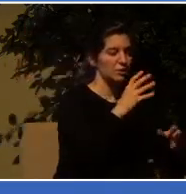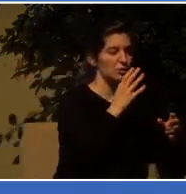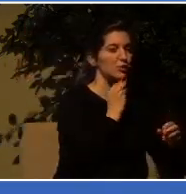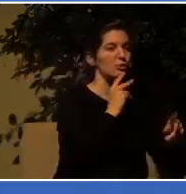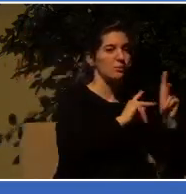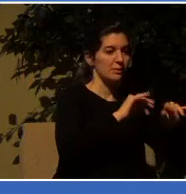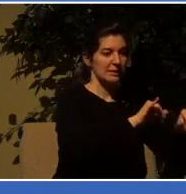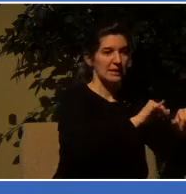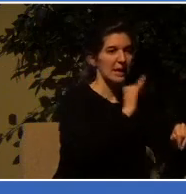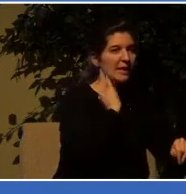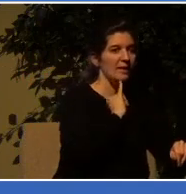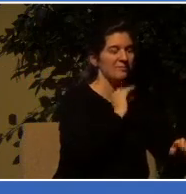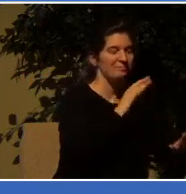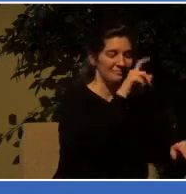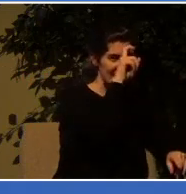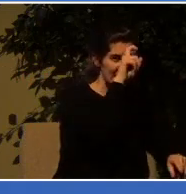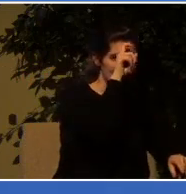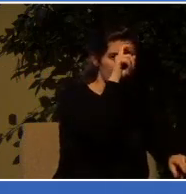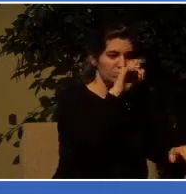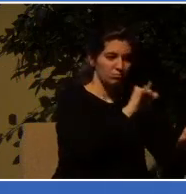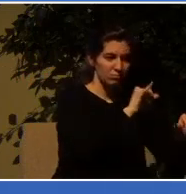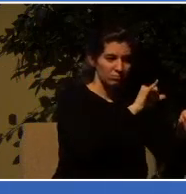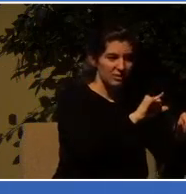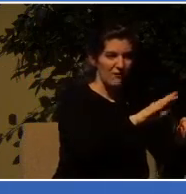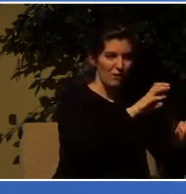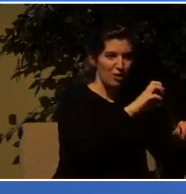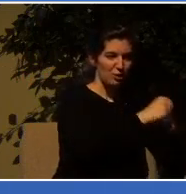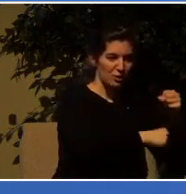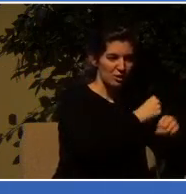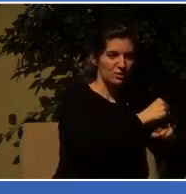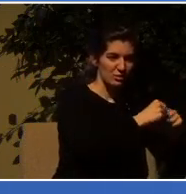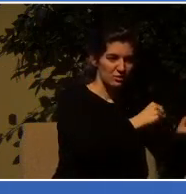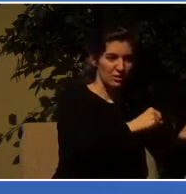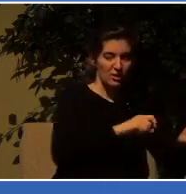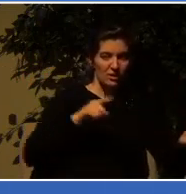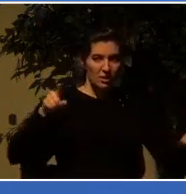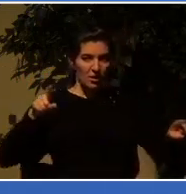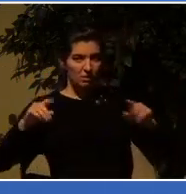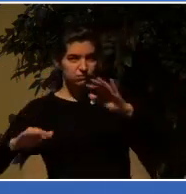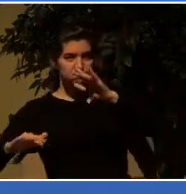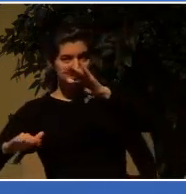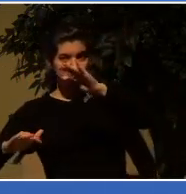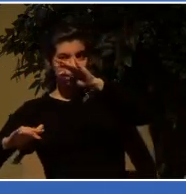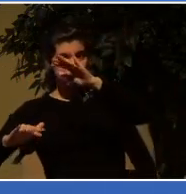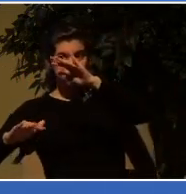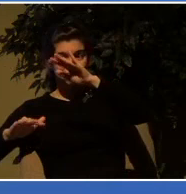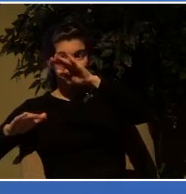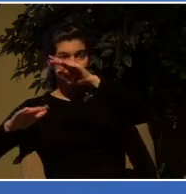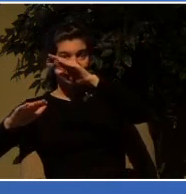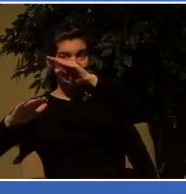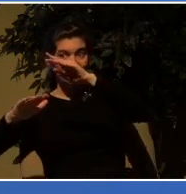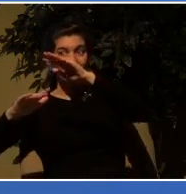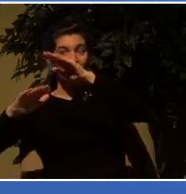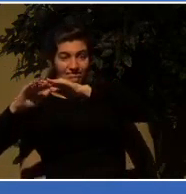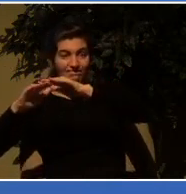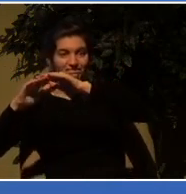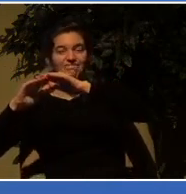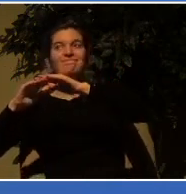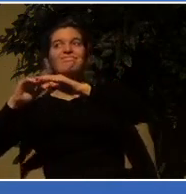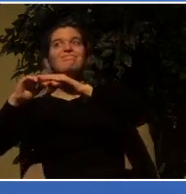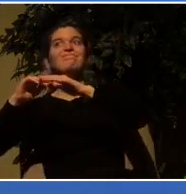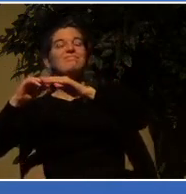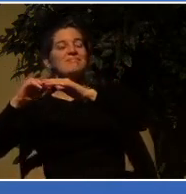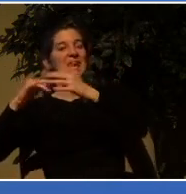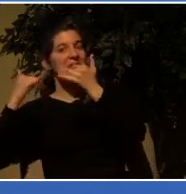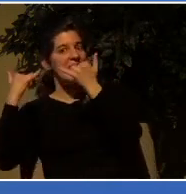and worse and worse until God says now you can see that this is a bad crop and it's time to cut it down because if I